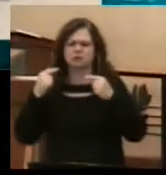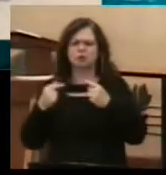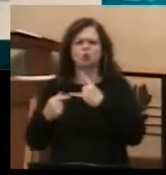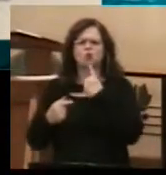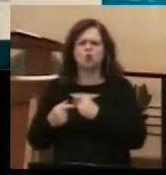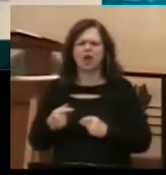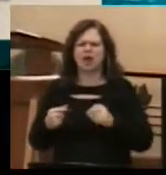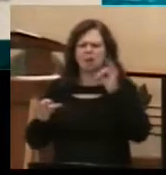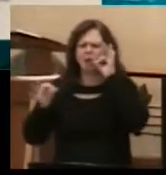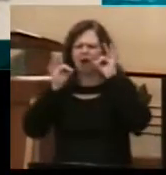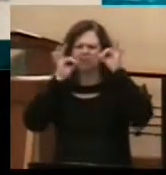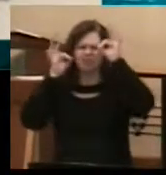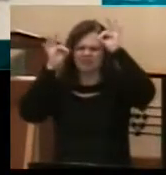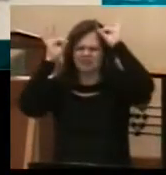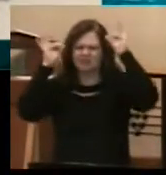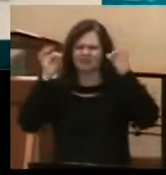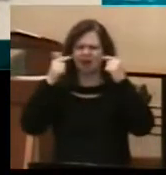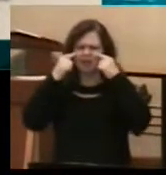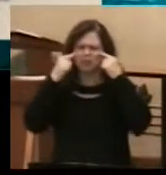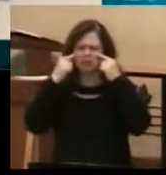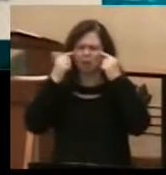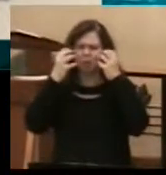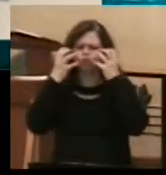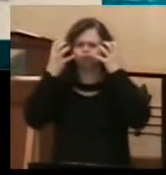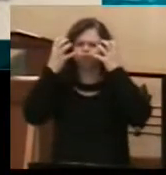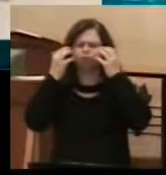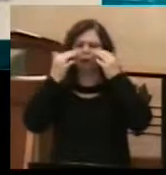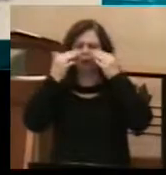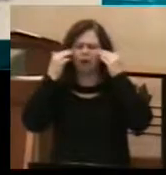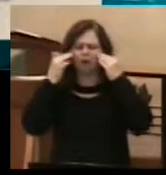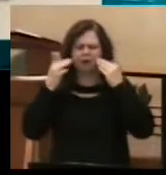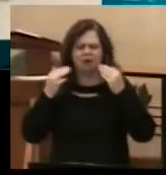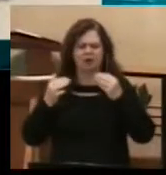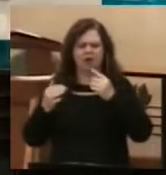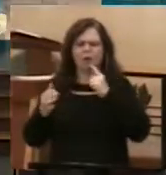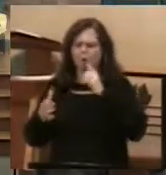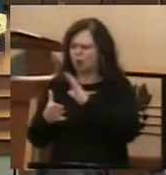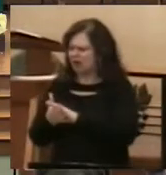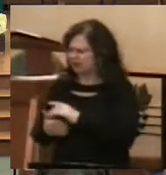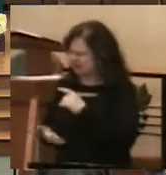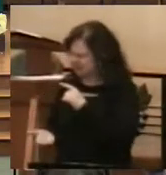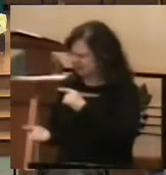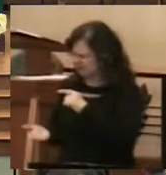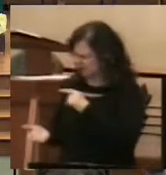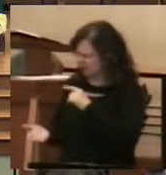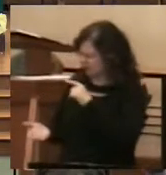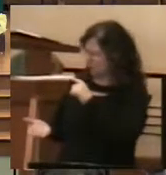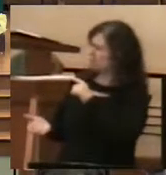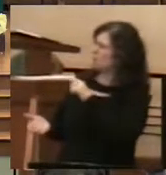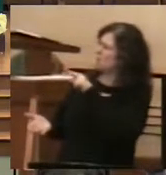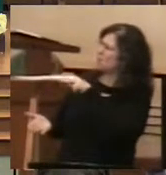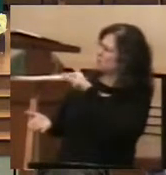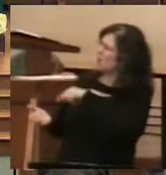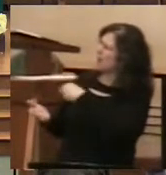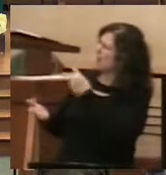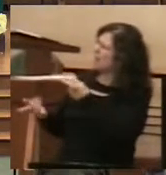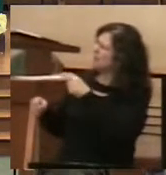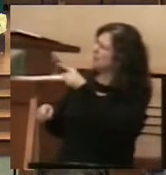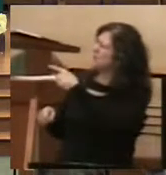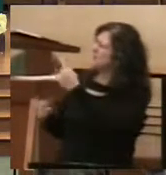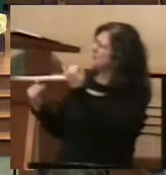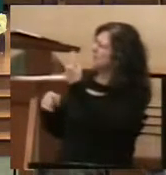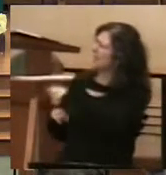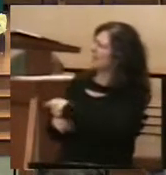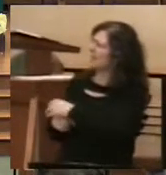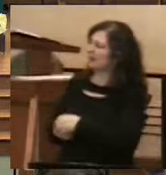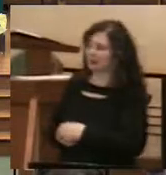all over his skin. His wife asked him, What happened to you today? And he said, If